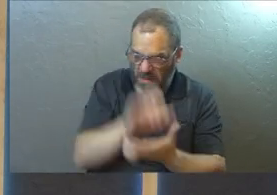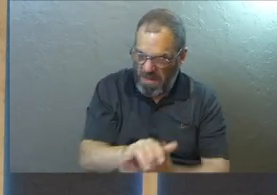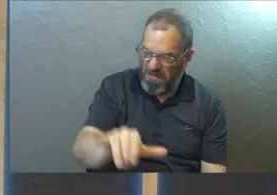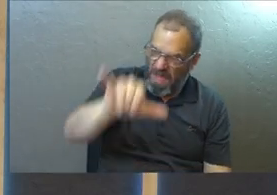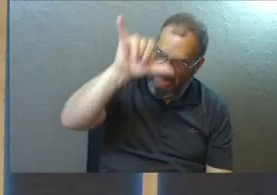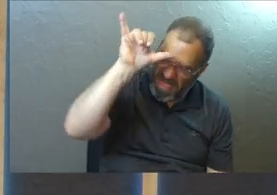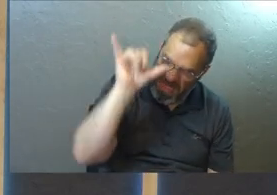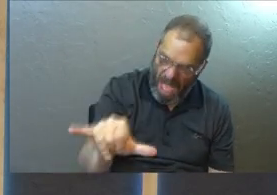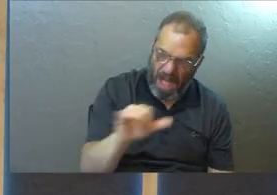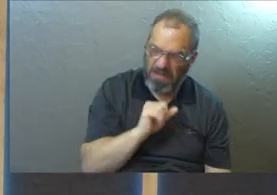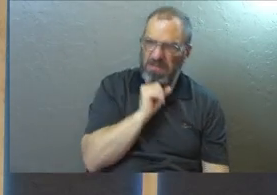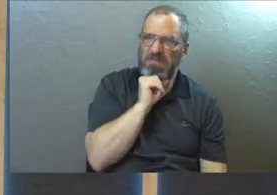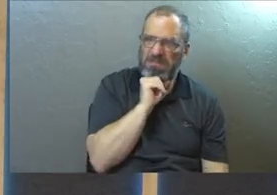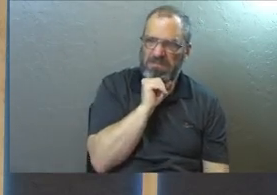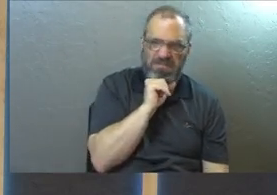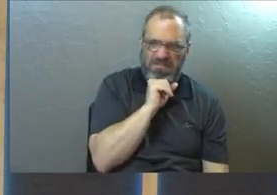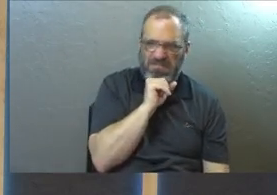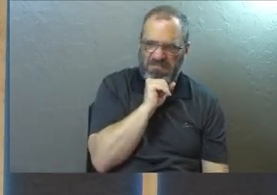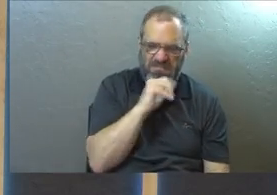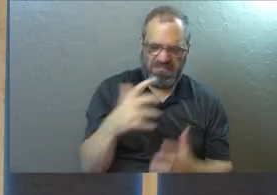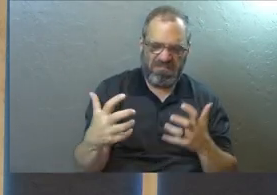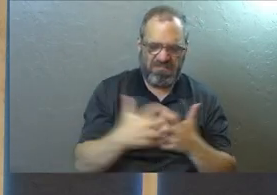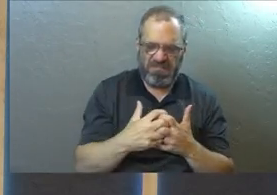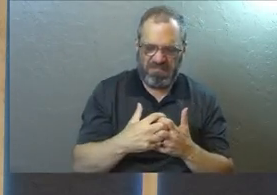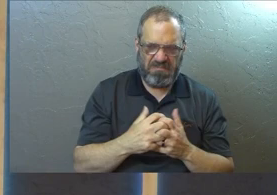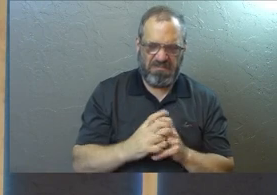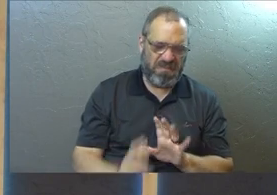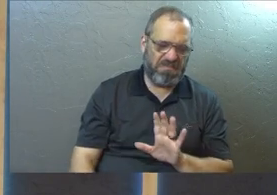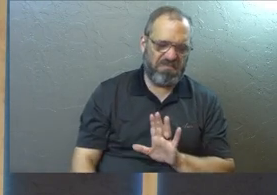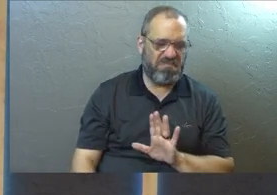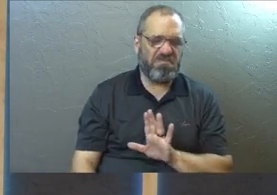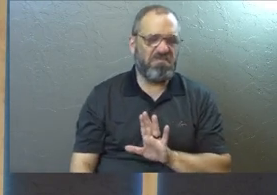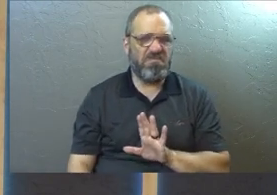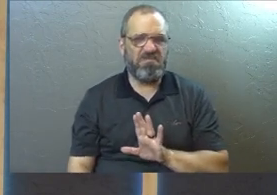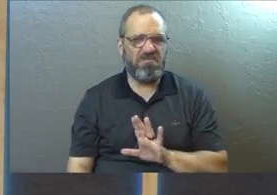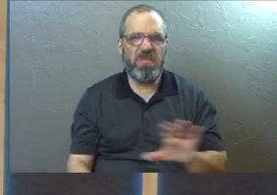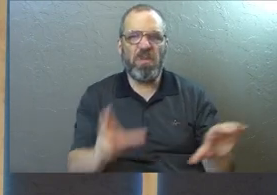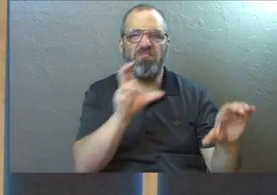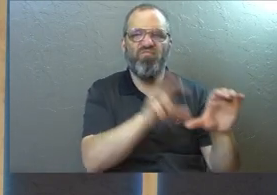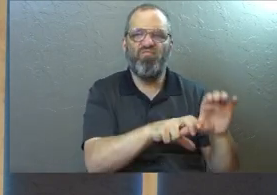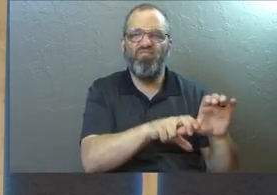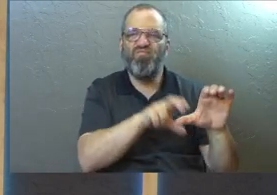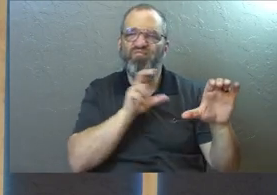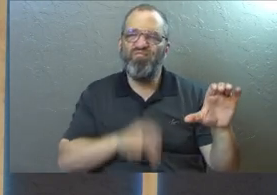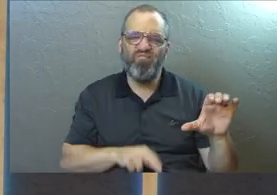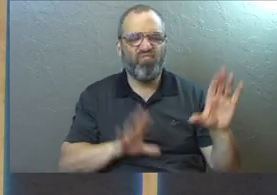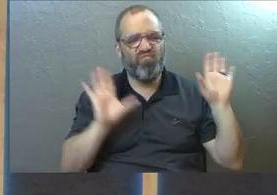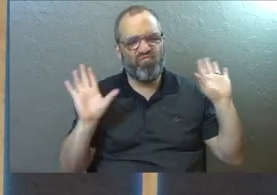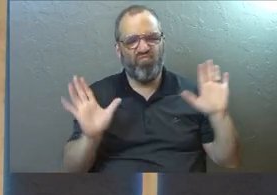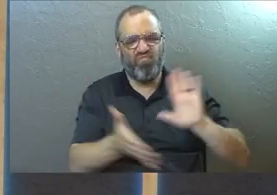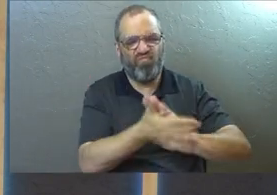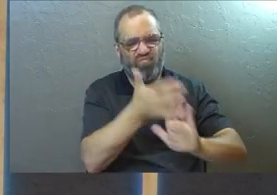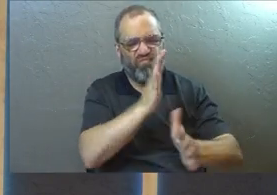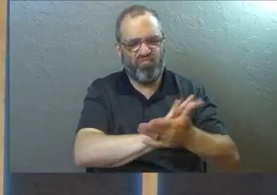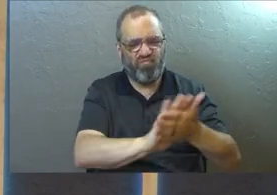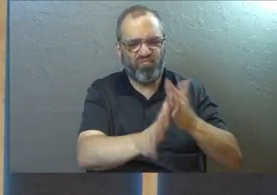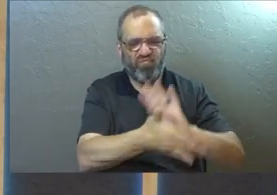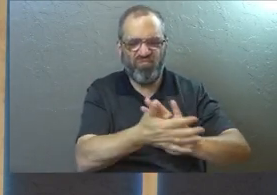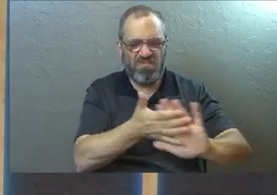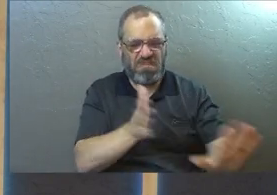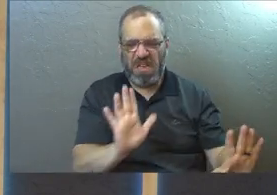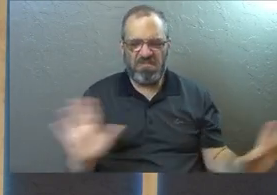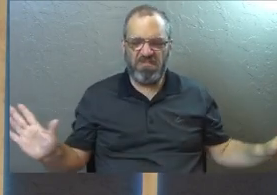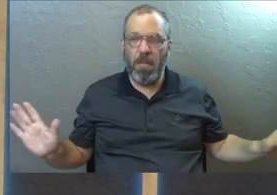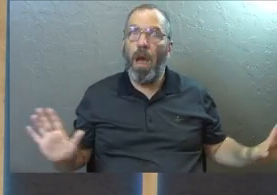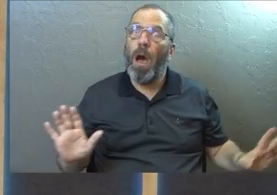that. And that doesn't seem right to me. And so you walked away. You felt lumped in. You didn't want to be lumped in with some of